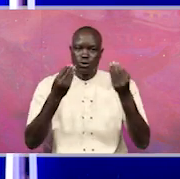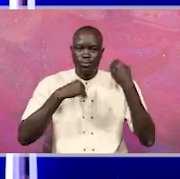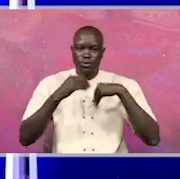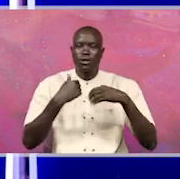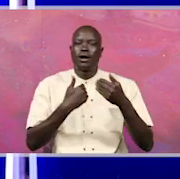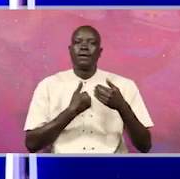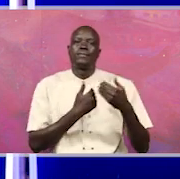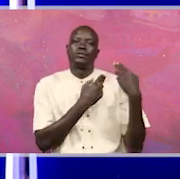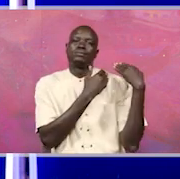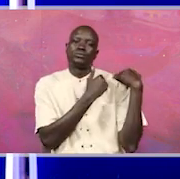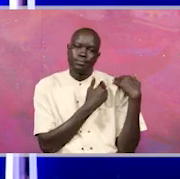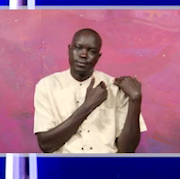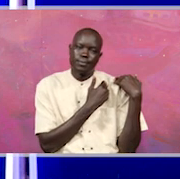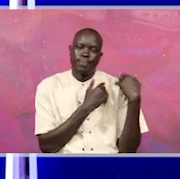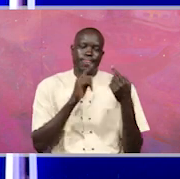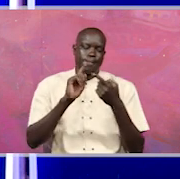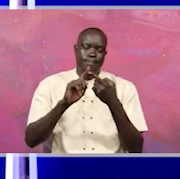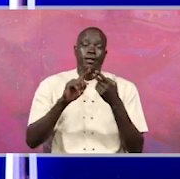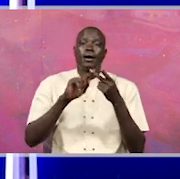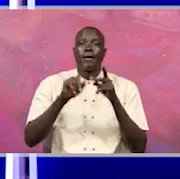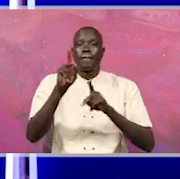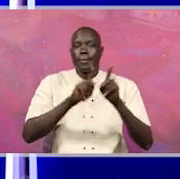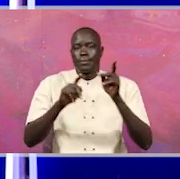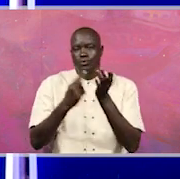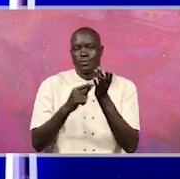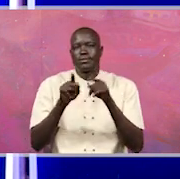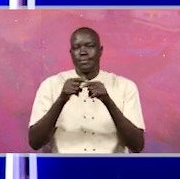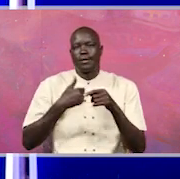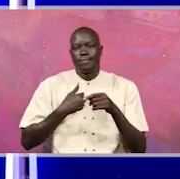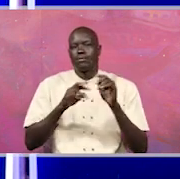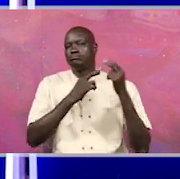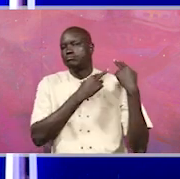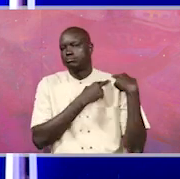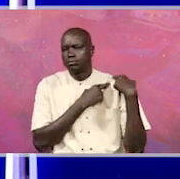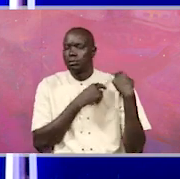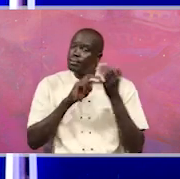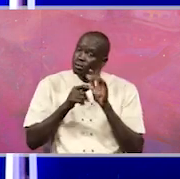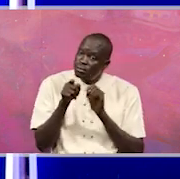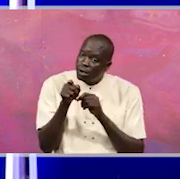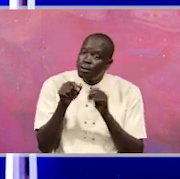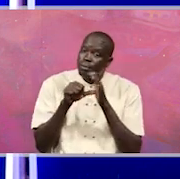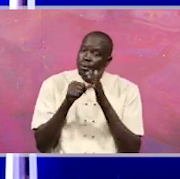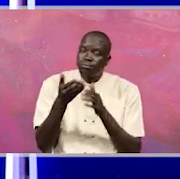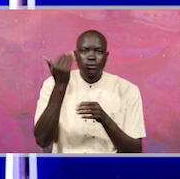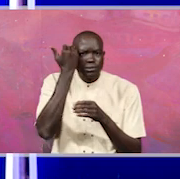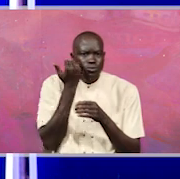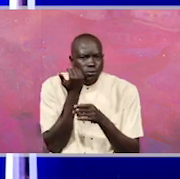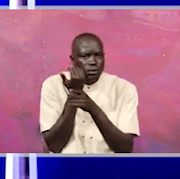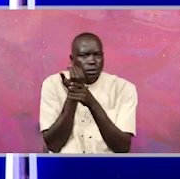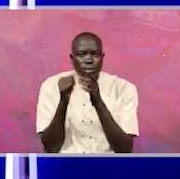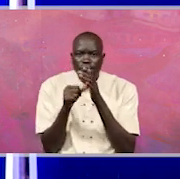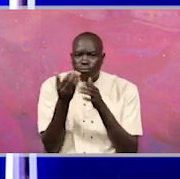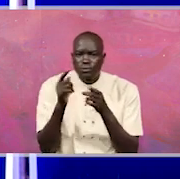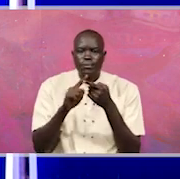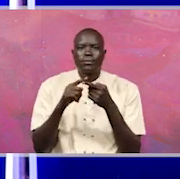but also the citizenry have a lot of stake to that mean that there's a problem with the temple of justice, you, the judiciary, if corruption